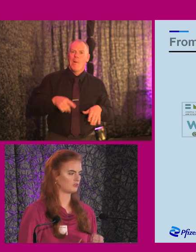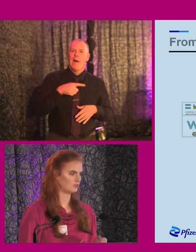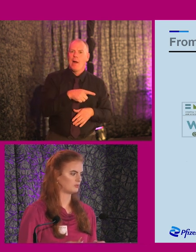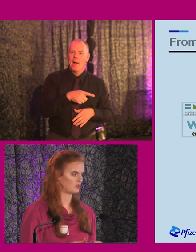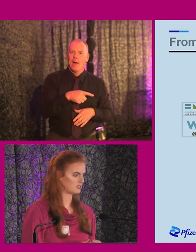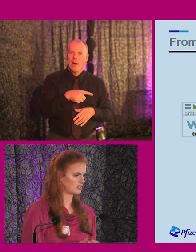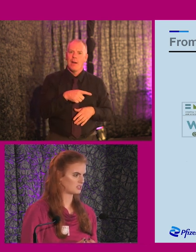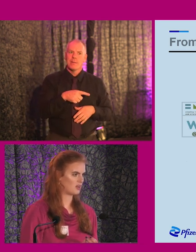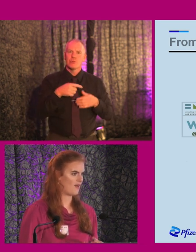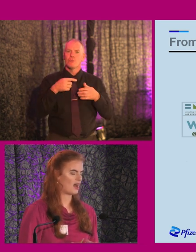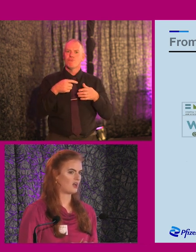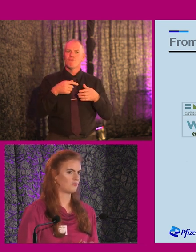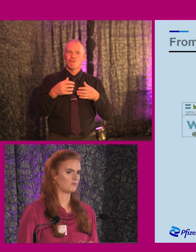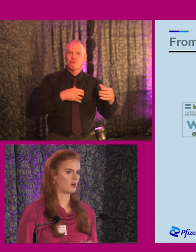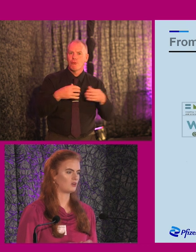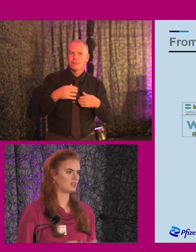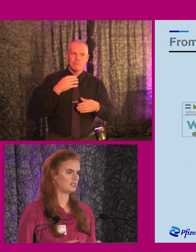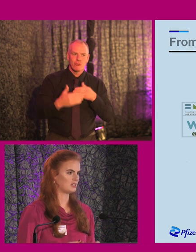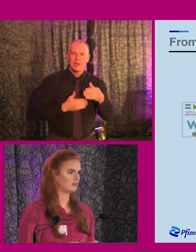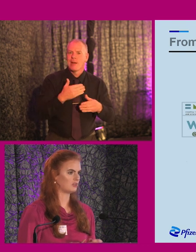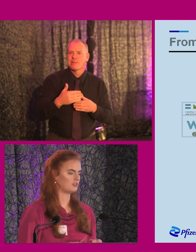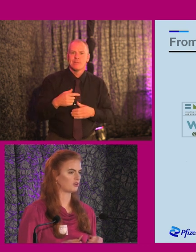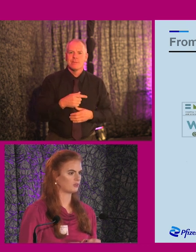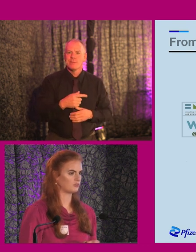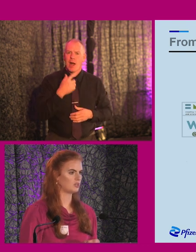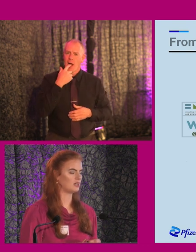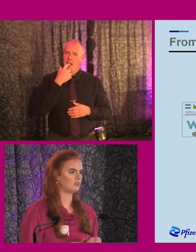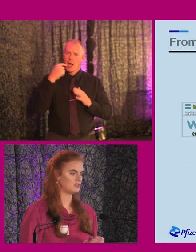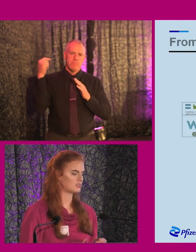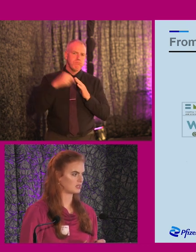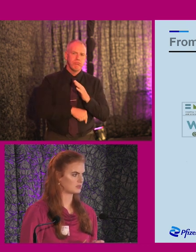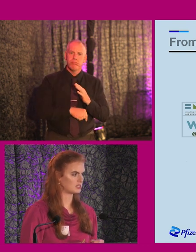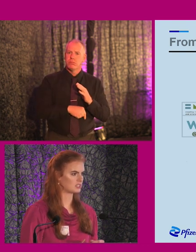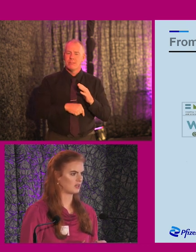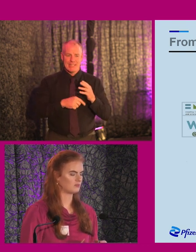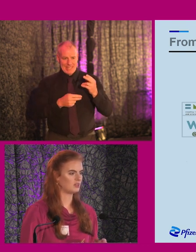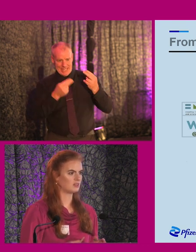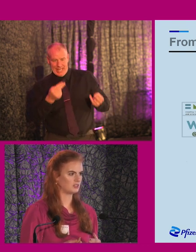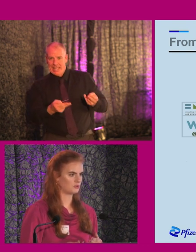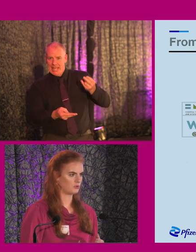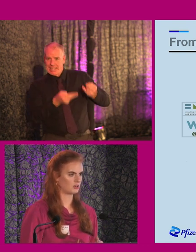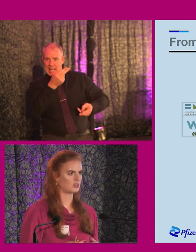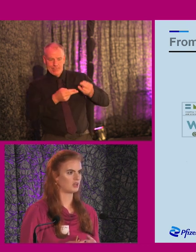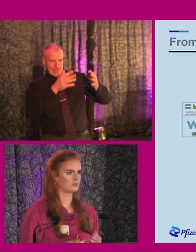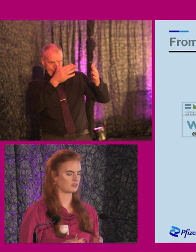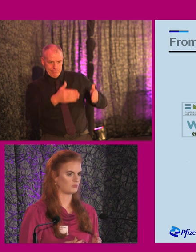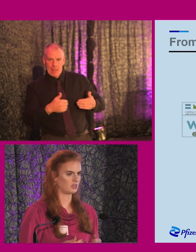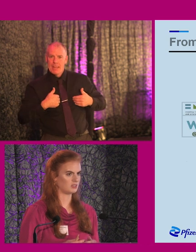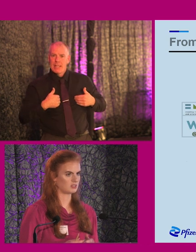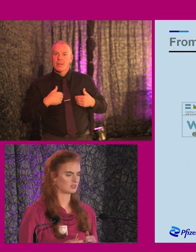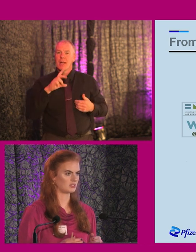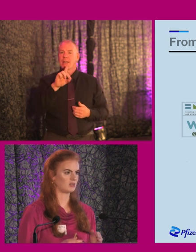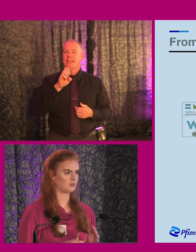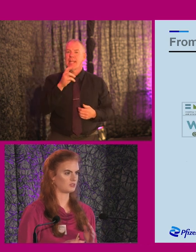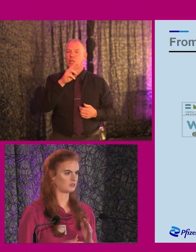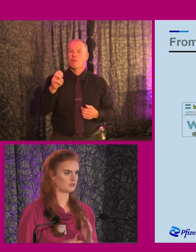recruitment process. And they did a really thorough needs assessment. Deirdre Moore conducted my needs